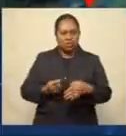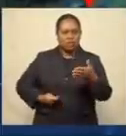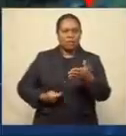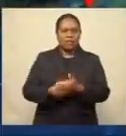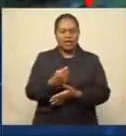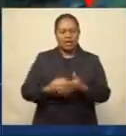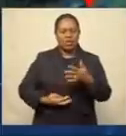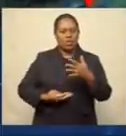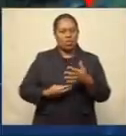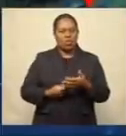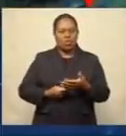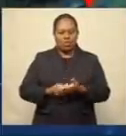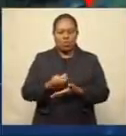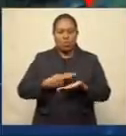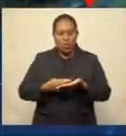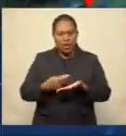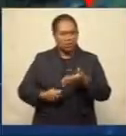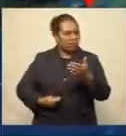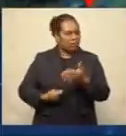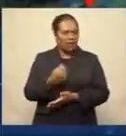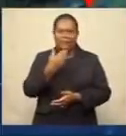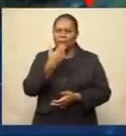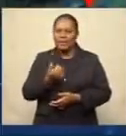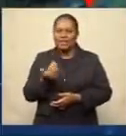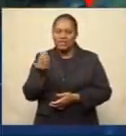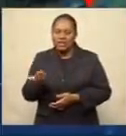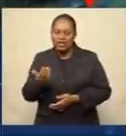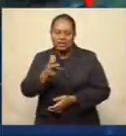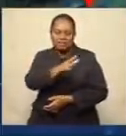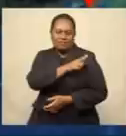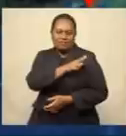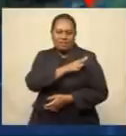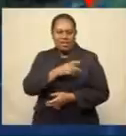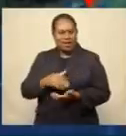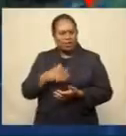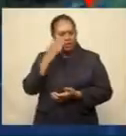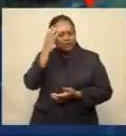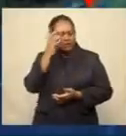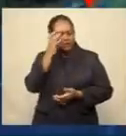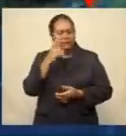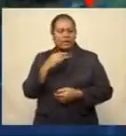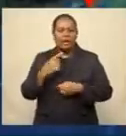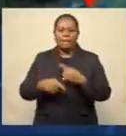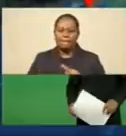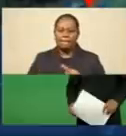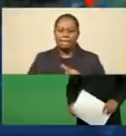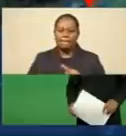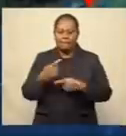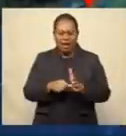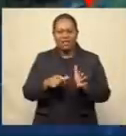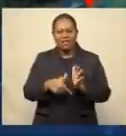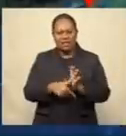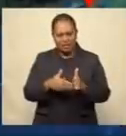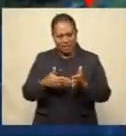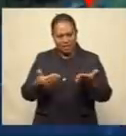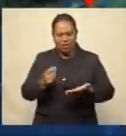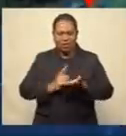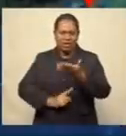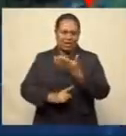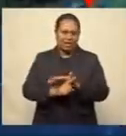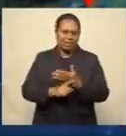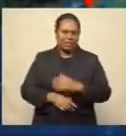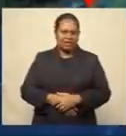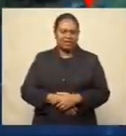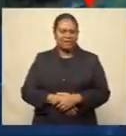Therefore, I'm urging landlords to consider these hard times in solidarity with our fellow Fijians and empower them